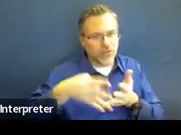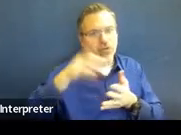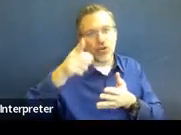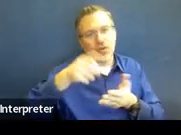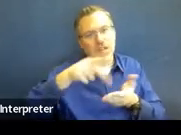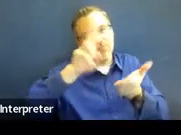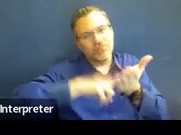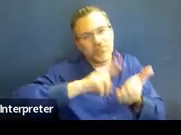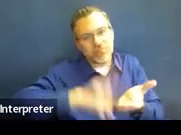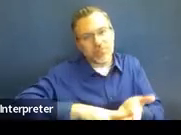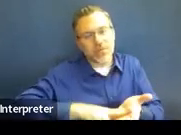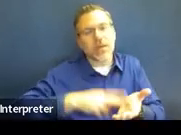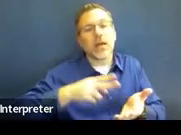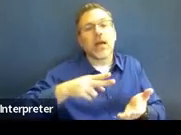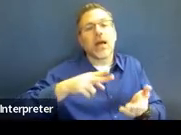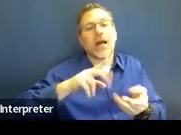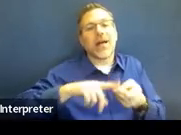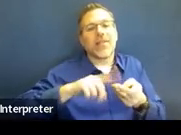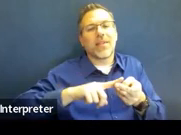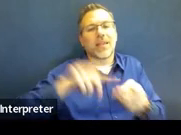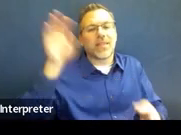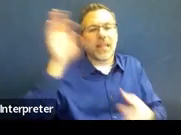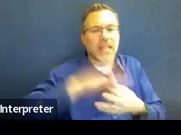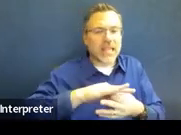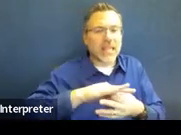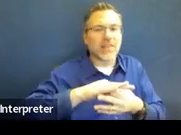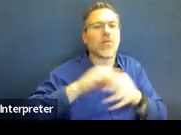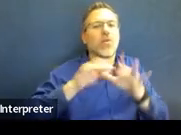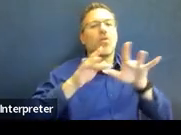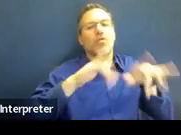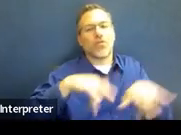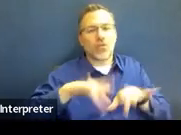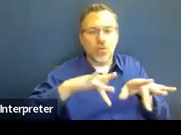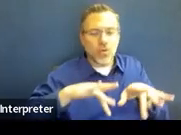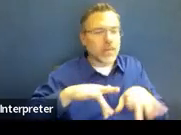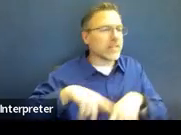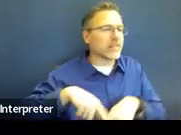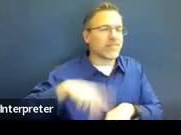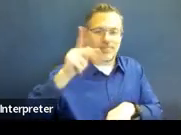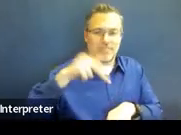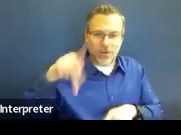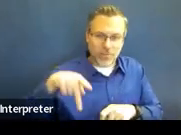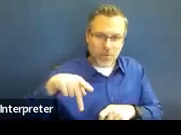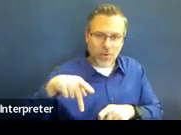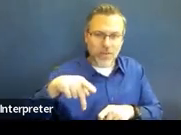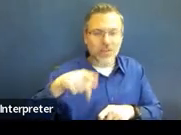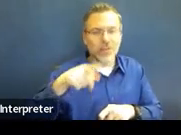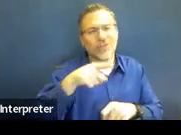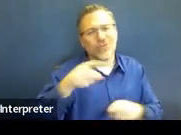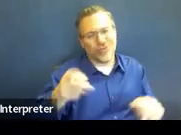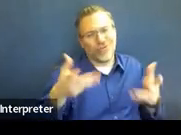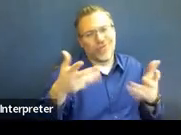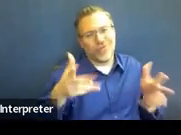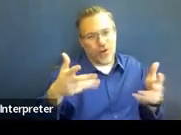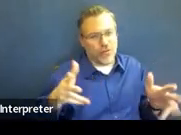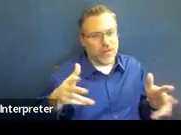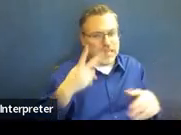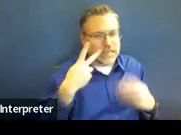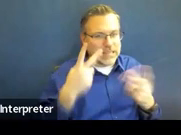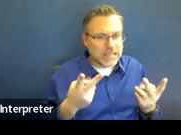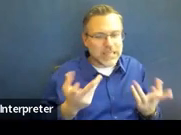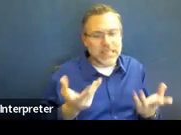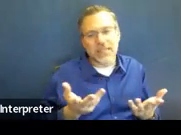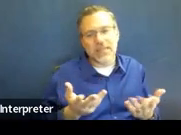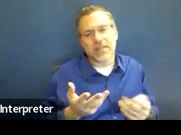and then our link to recordings and PowerPoints that we've already done. And you can watch those on